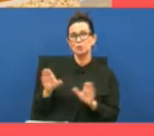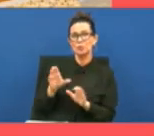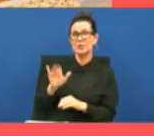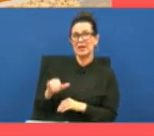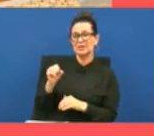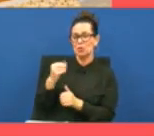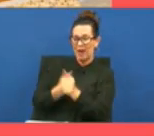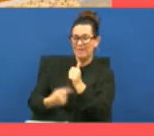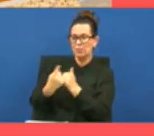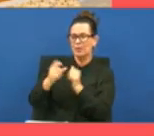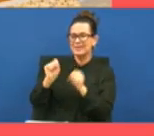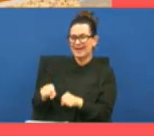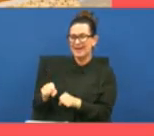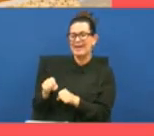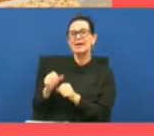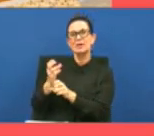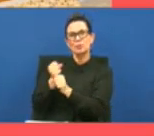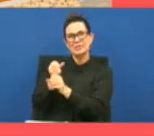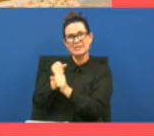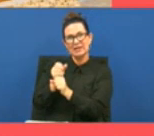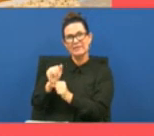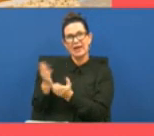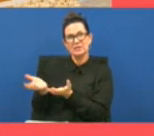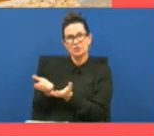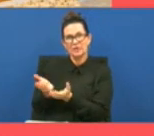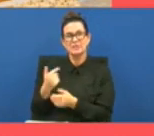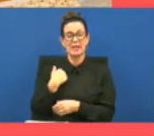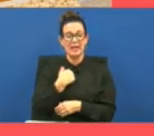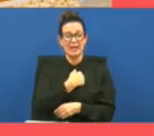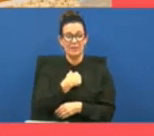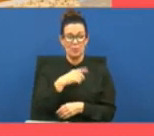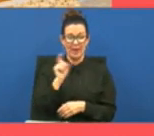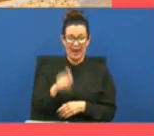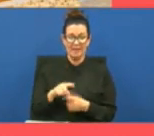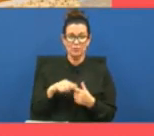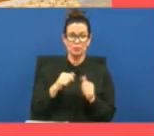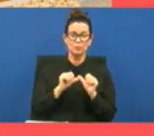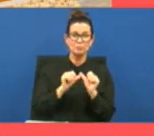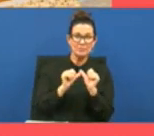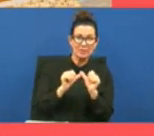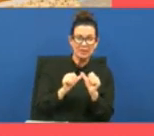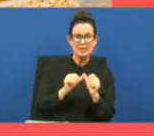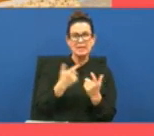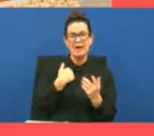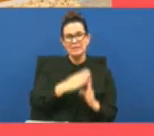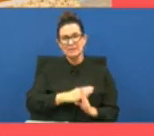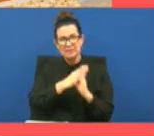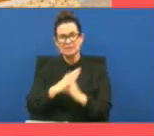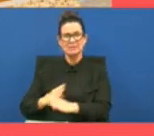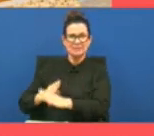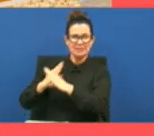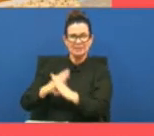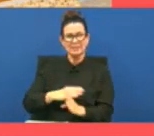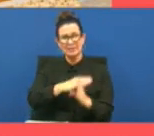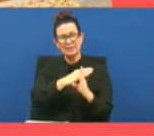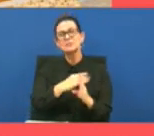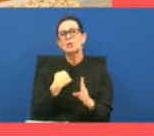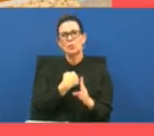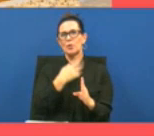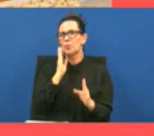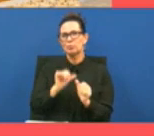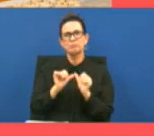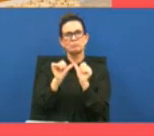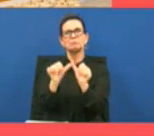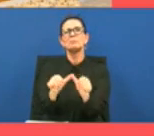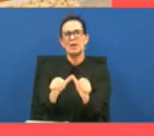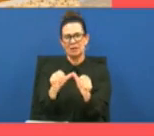can receive it going forward and if we have to keep on crossing obstacles and hurdles and barriers to do that then that's what we're going